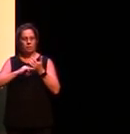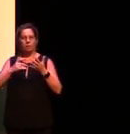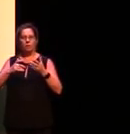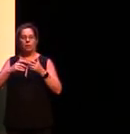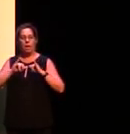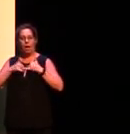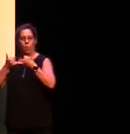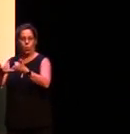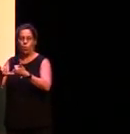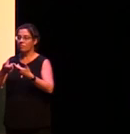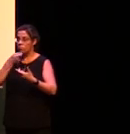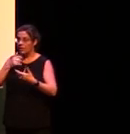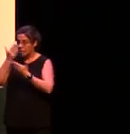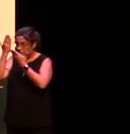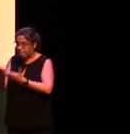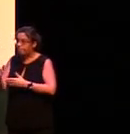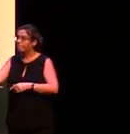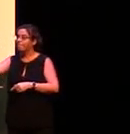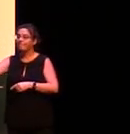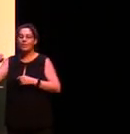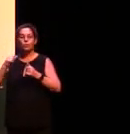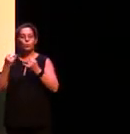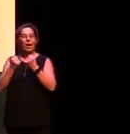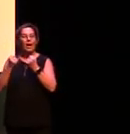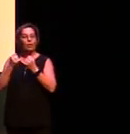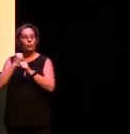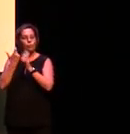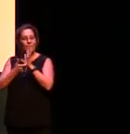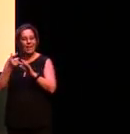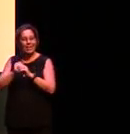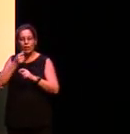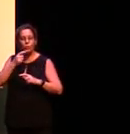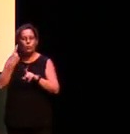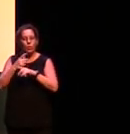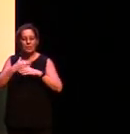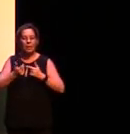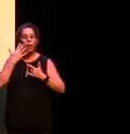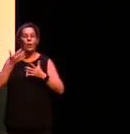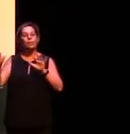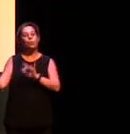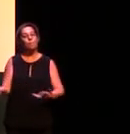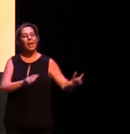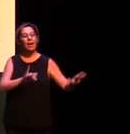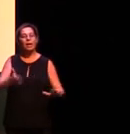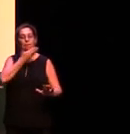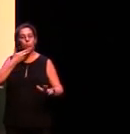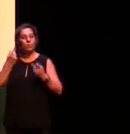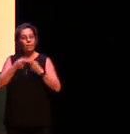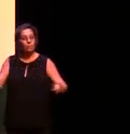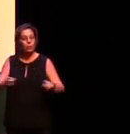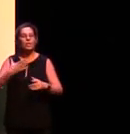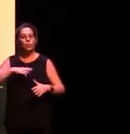with both the black keys and the white keys because it recognises, we think, it was the first time